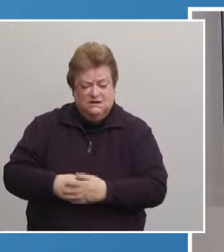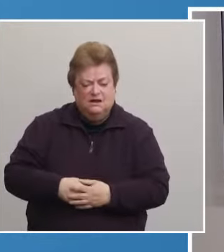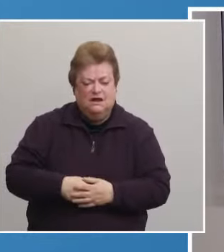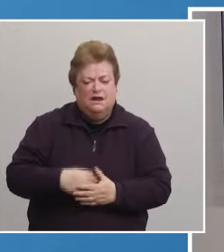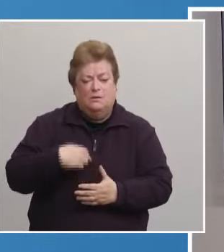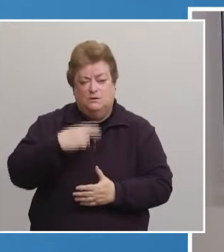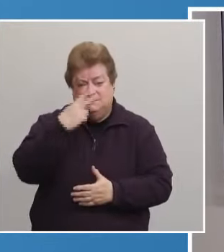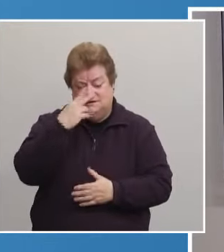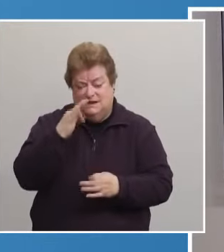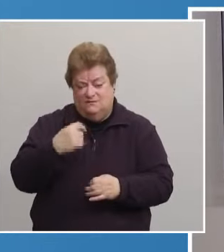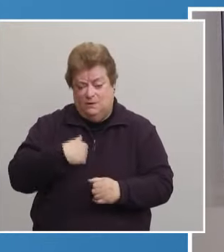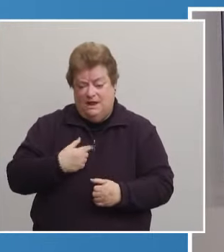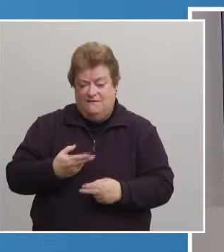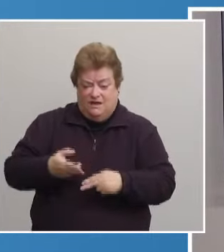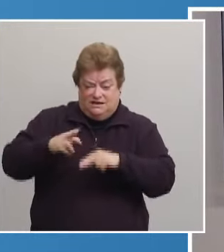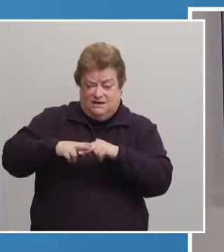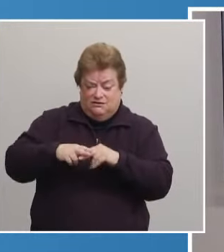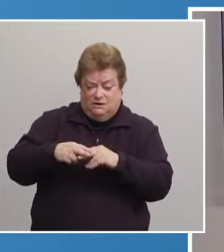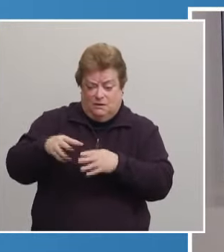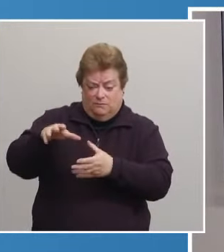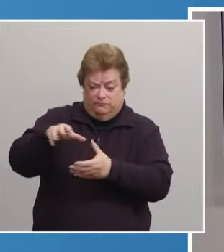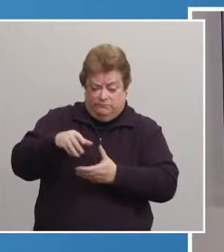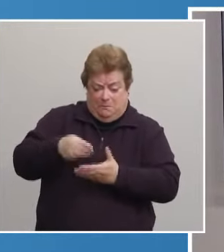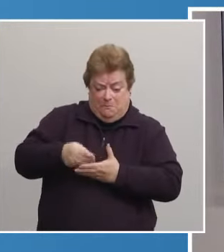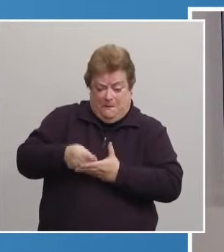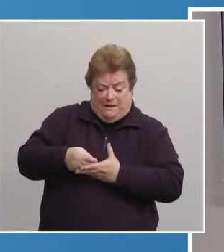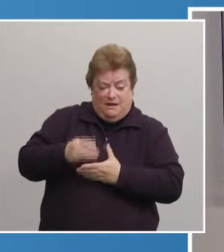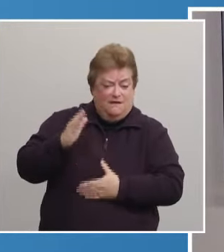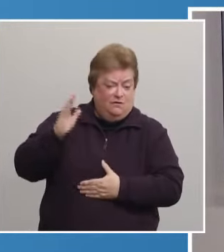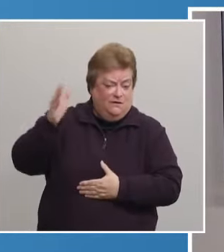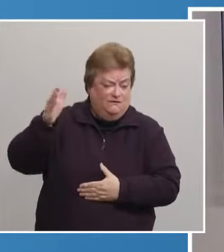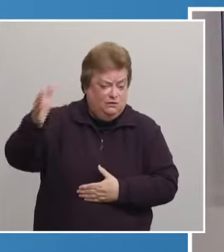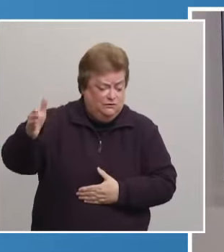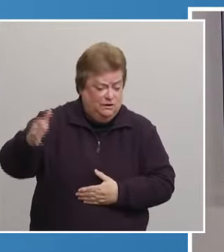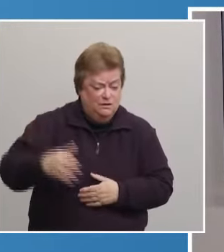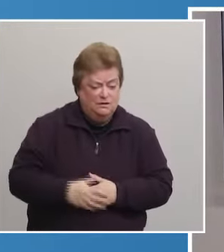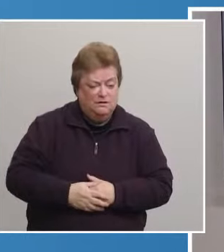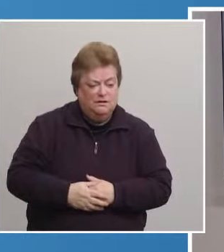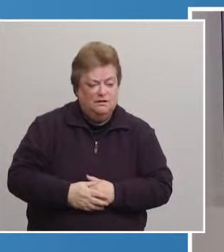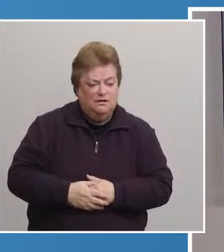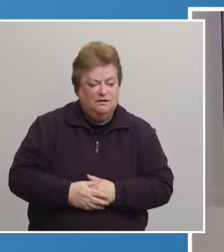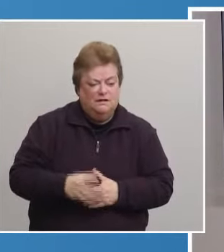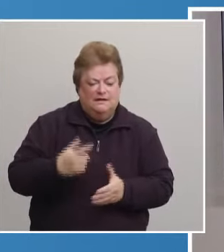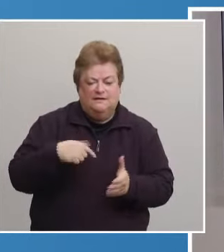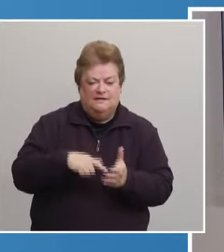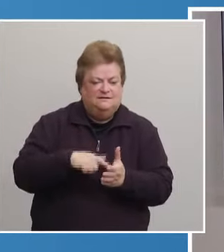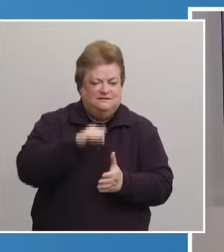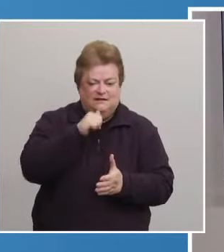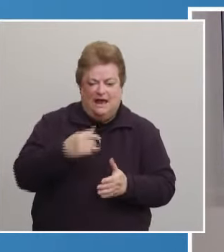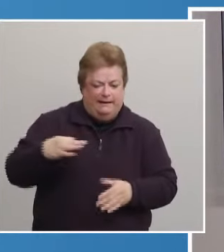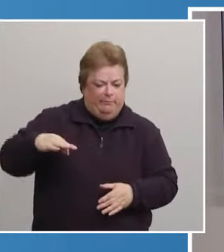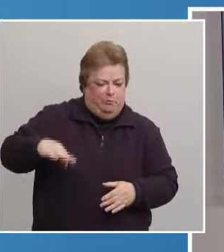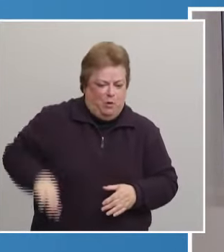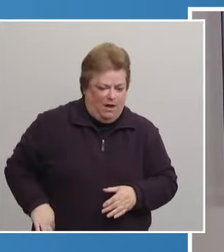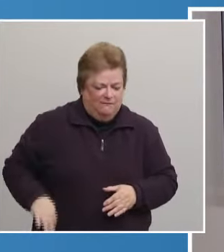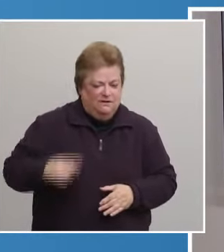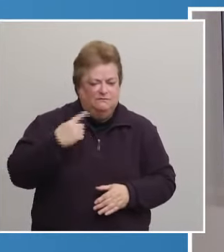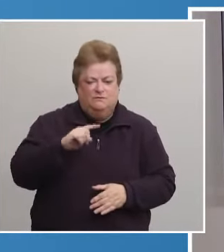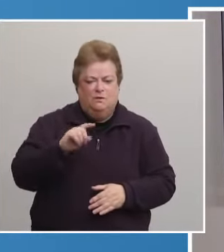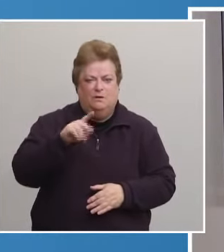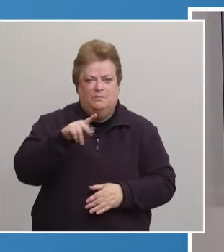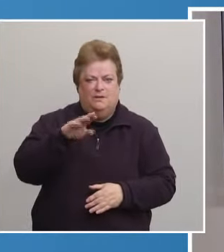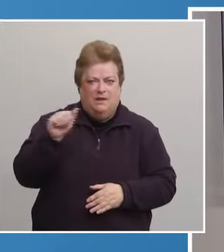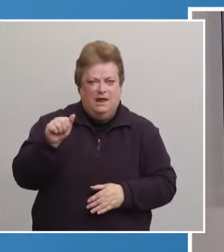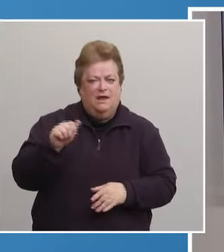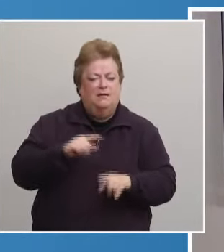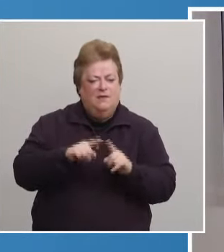there is any additional funding in the future. This is not, um, a windfall for the arena, but it's certainly the right use